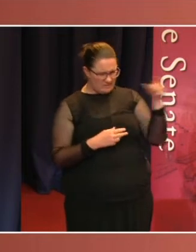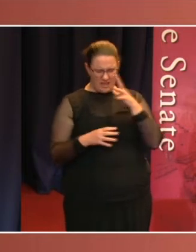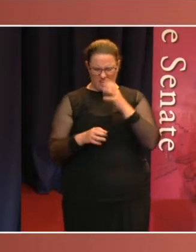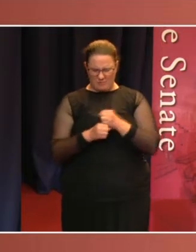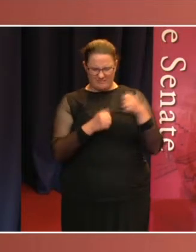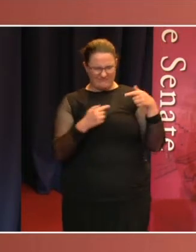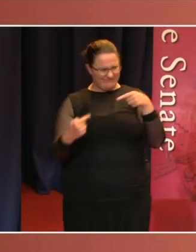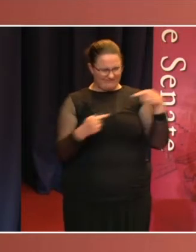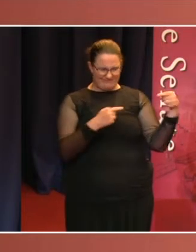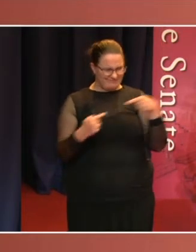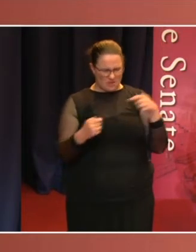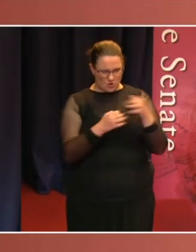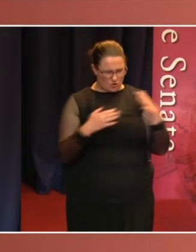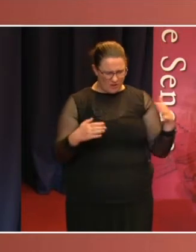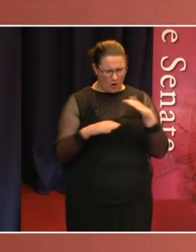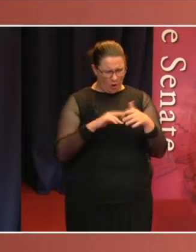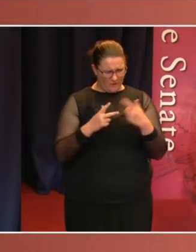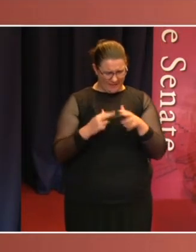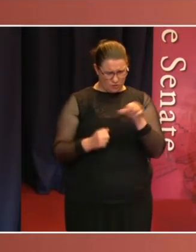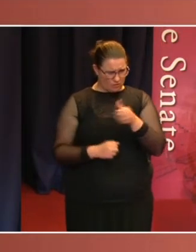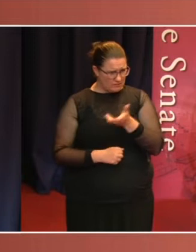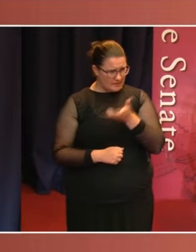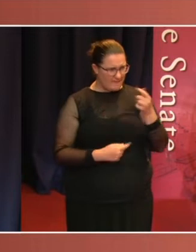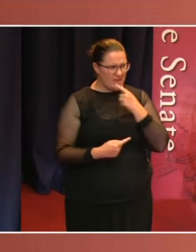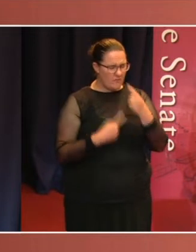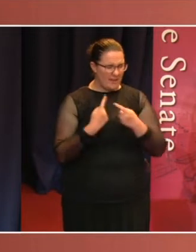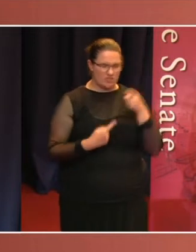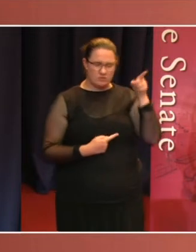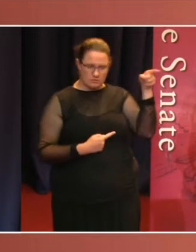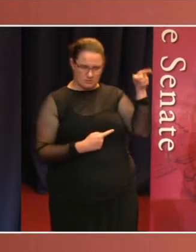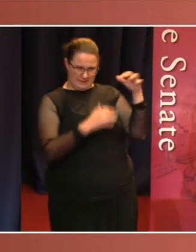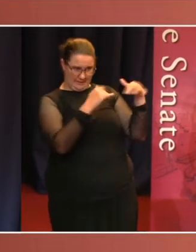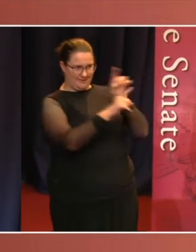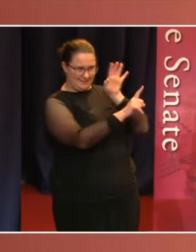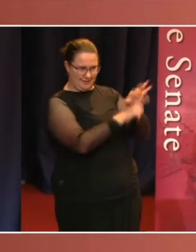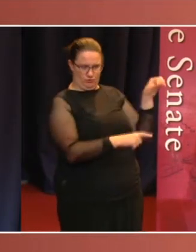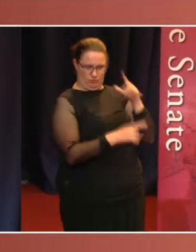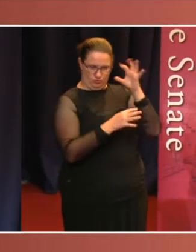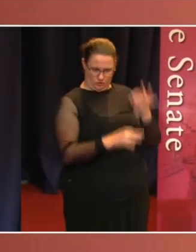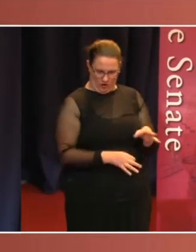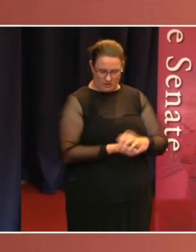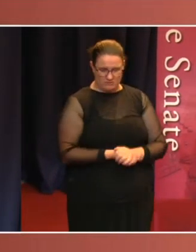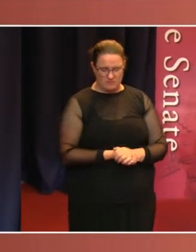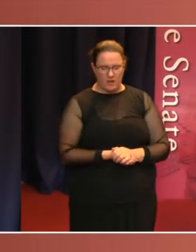the Senate should insist on its interpretation compared to 14% who disagree.